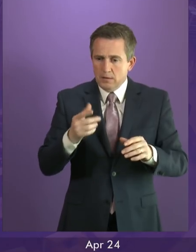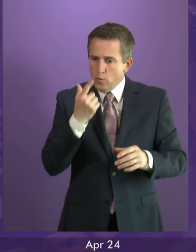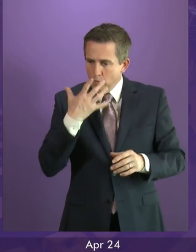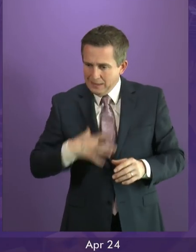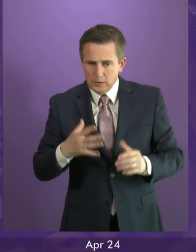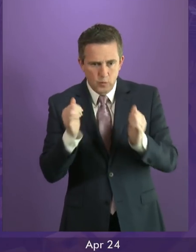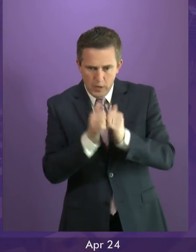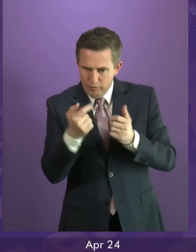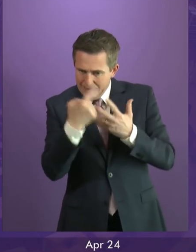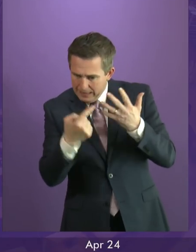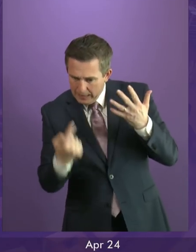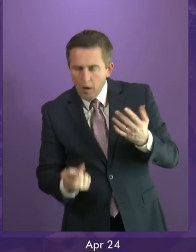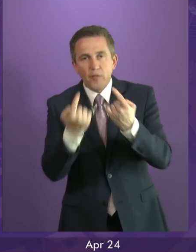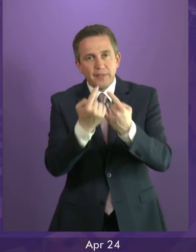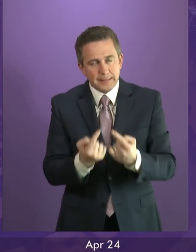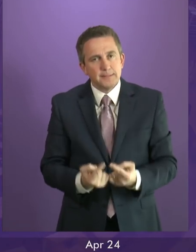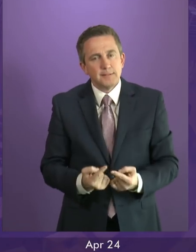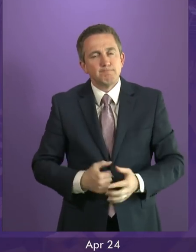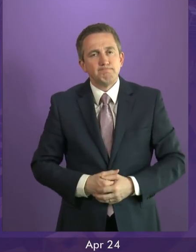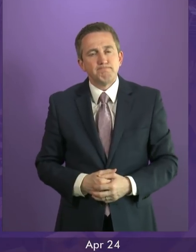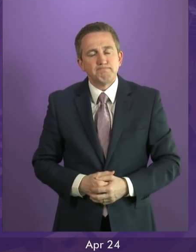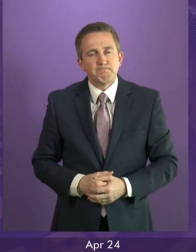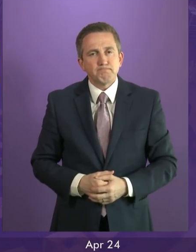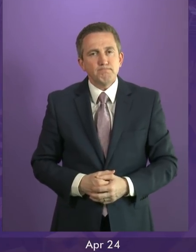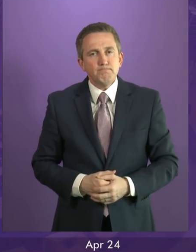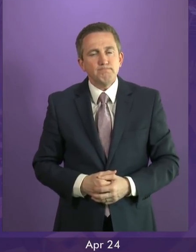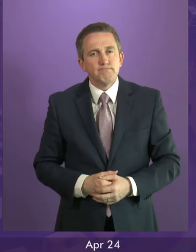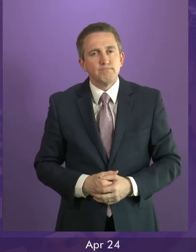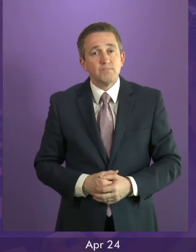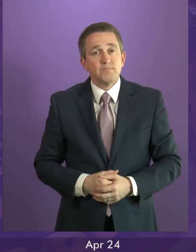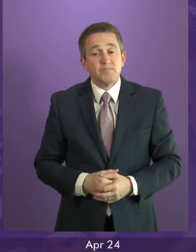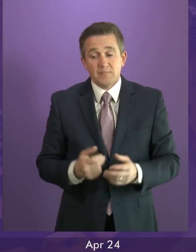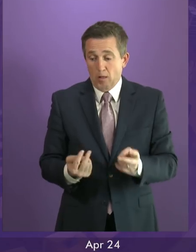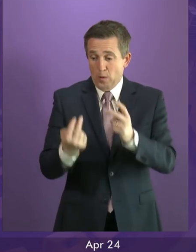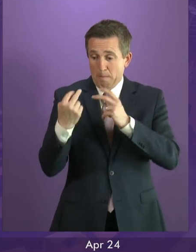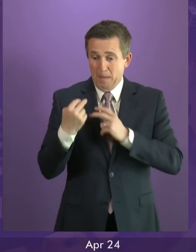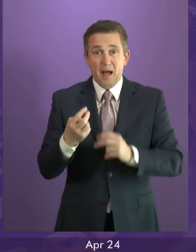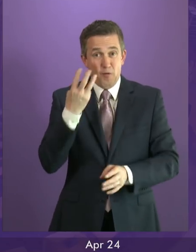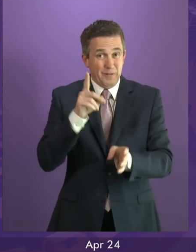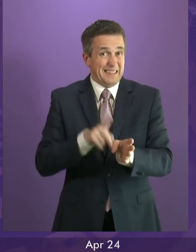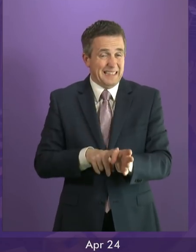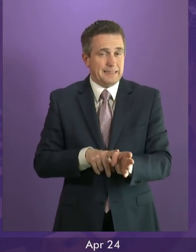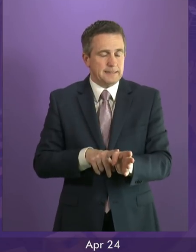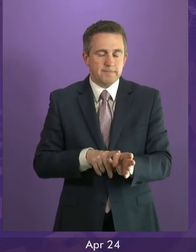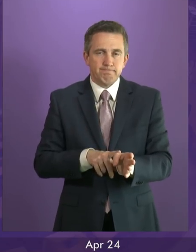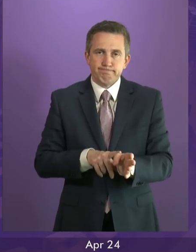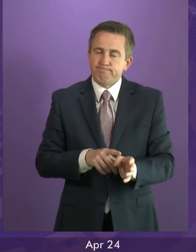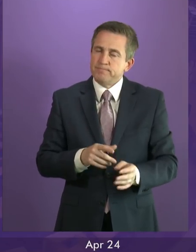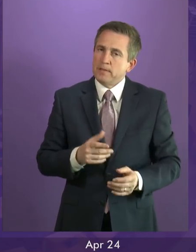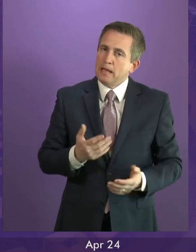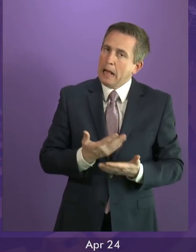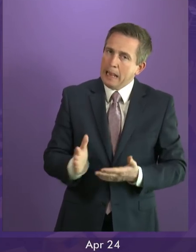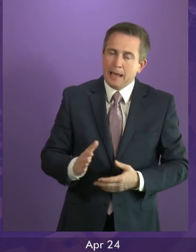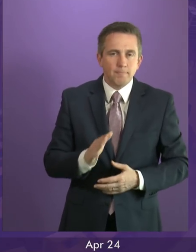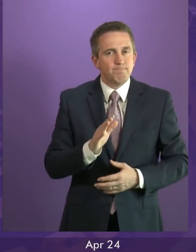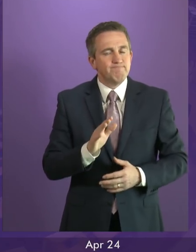consensus. I think particularly now, given all that has happened in the past three years, there is a real responsibility in politicians not